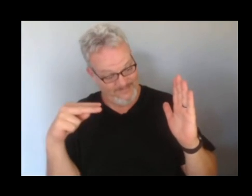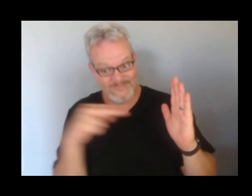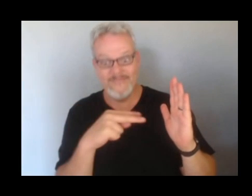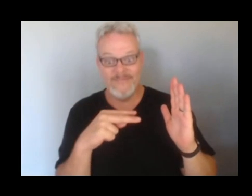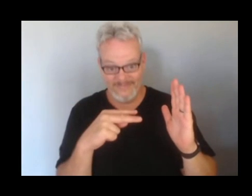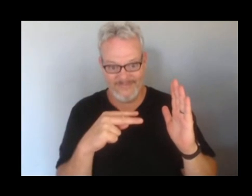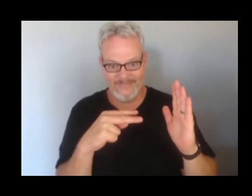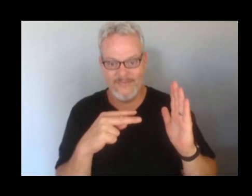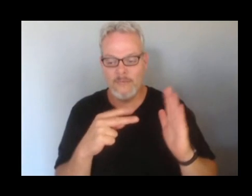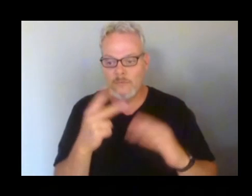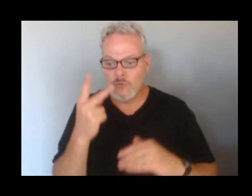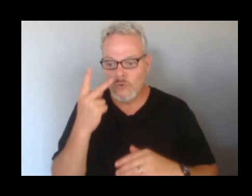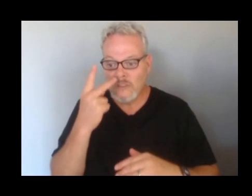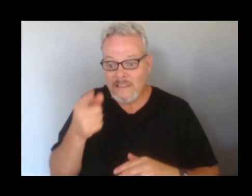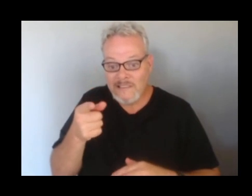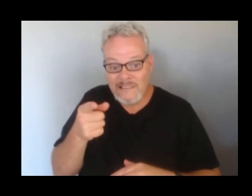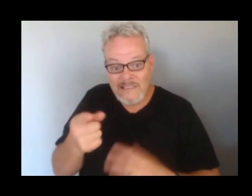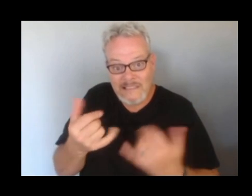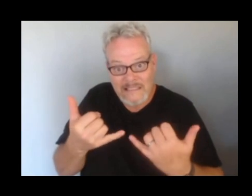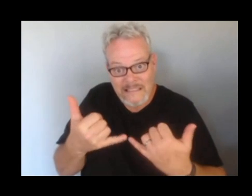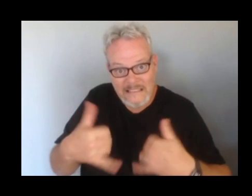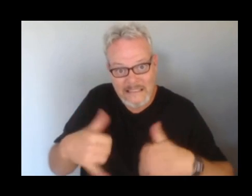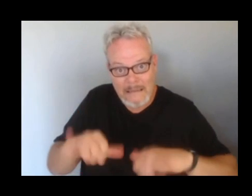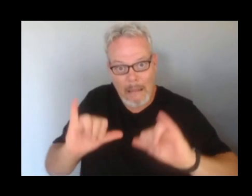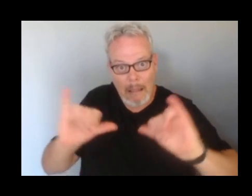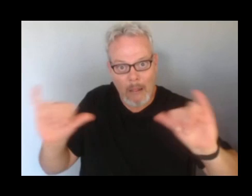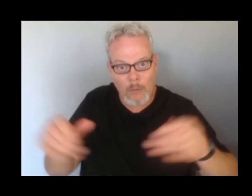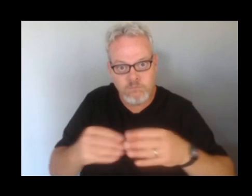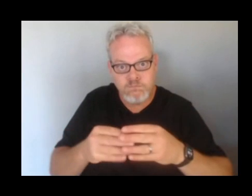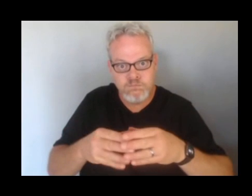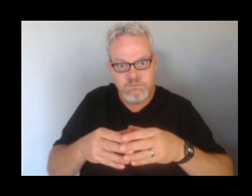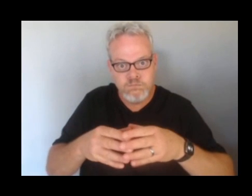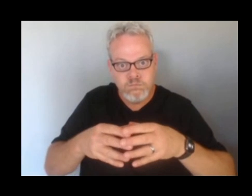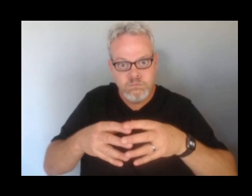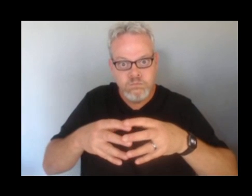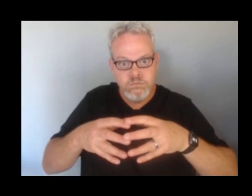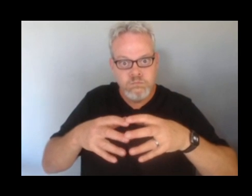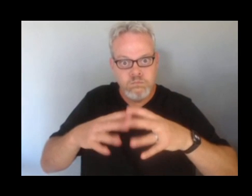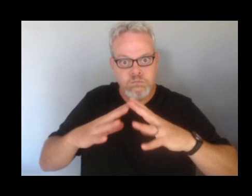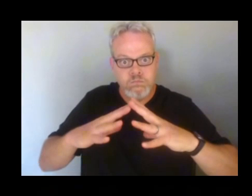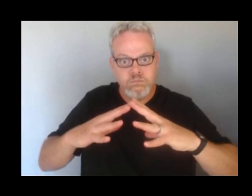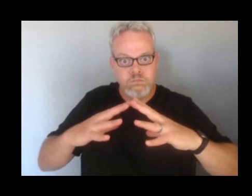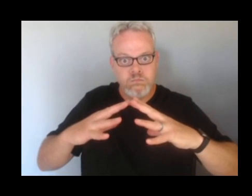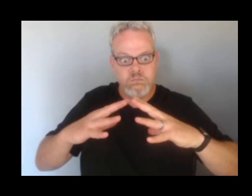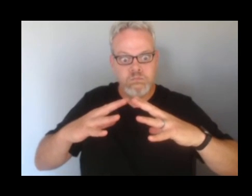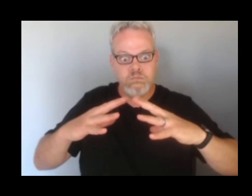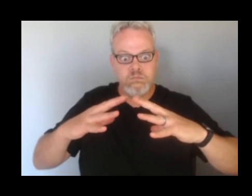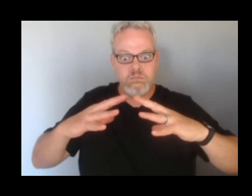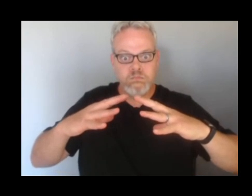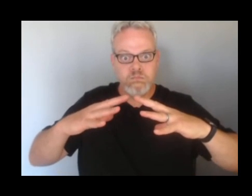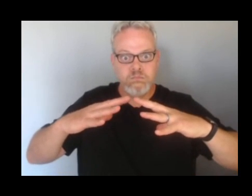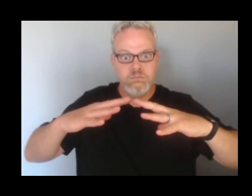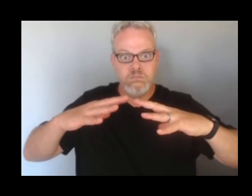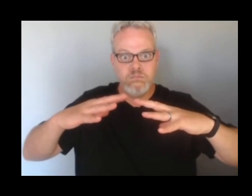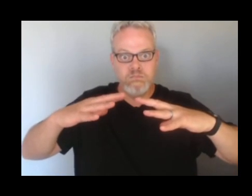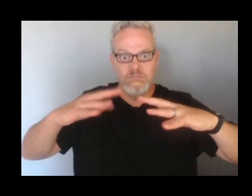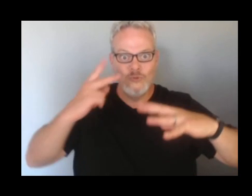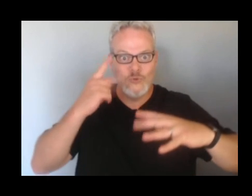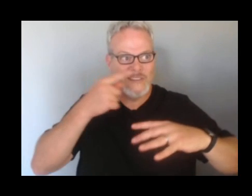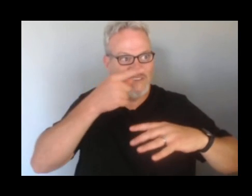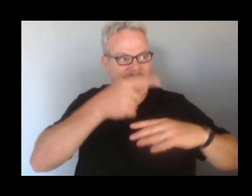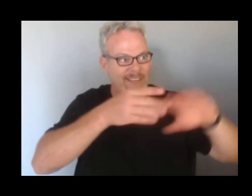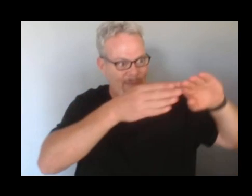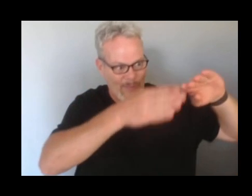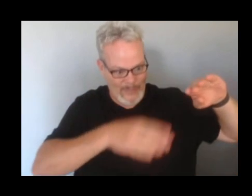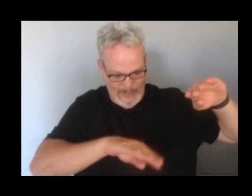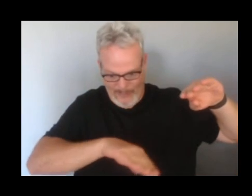without the cone, which is presently growing to reach near the top of the cliff on the western